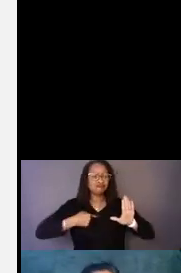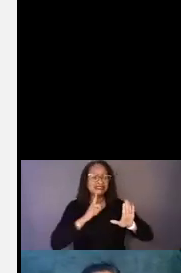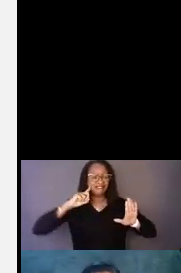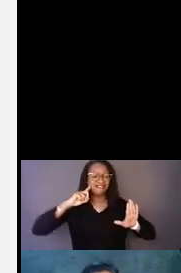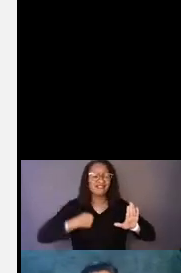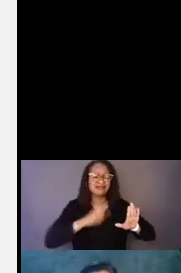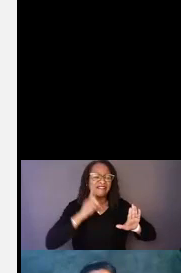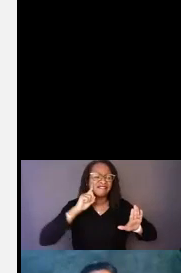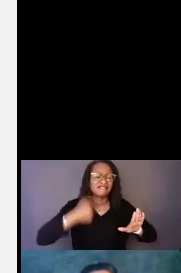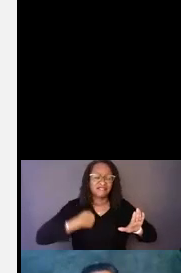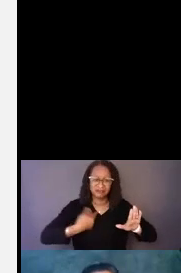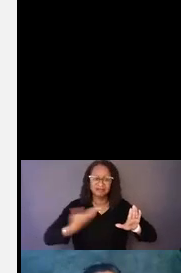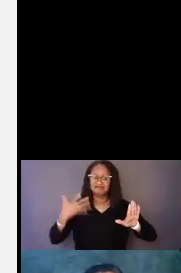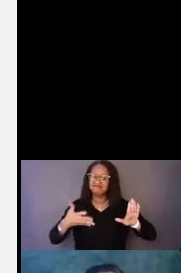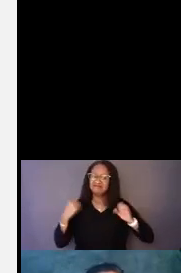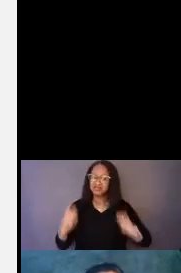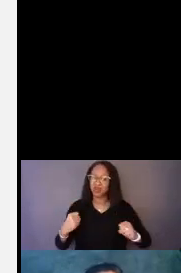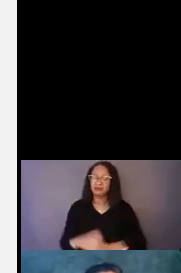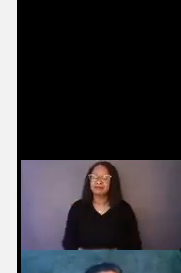deaf, very strongly want to be called deaf.